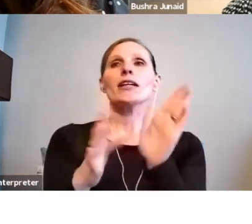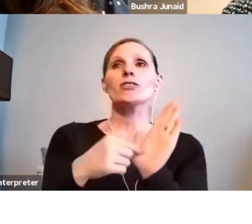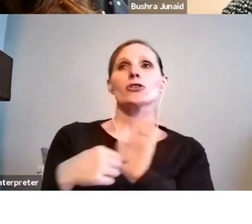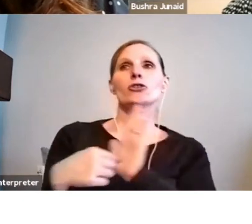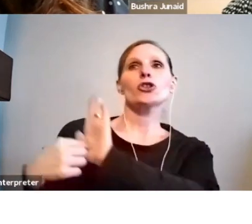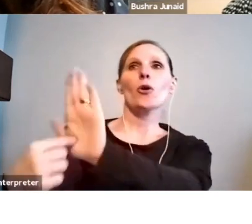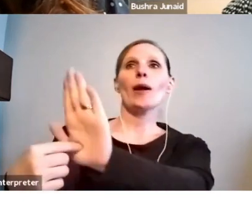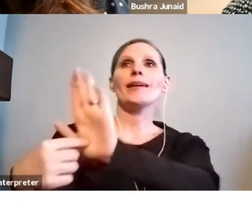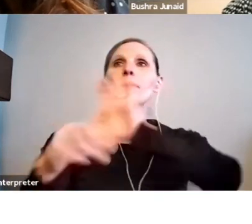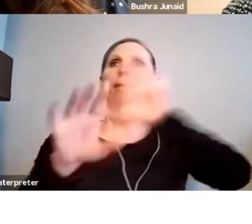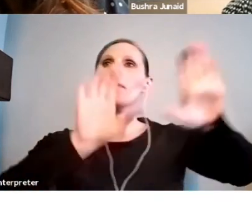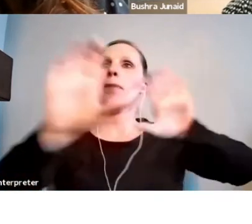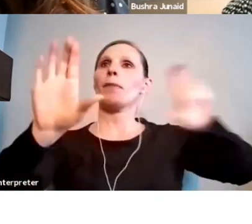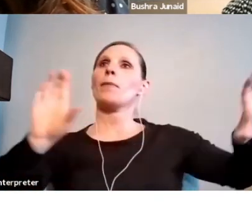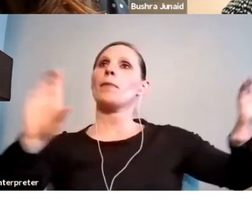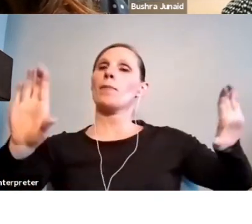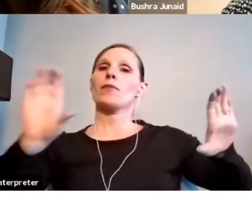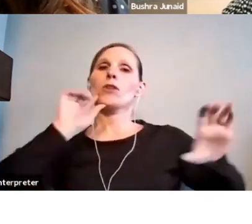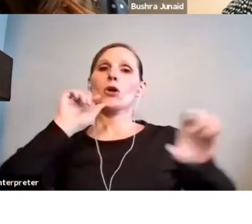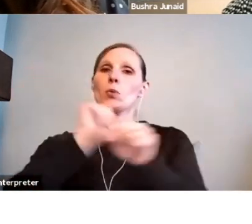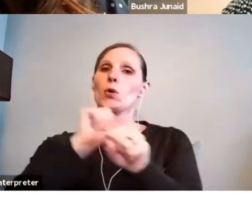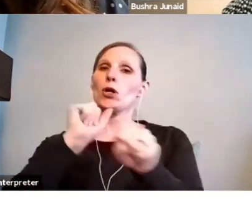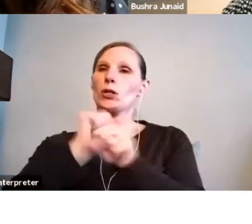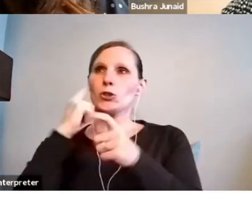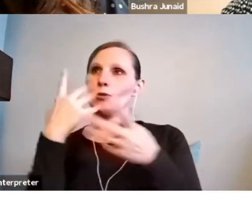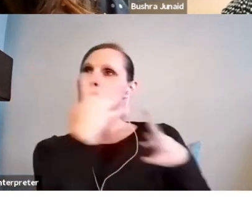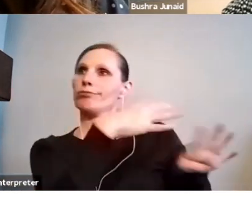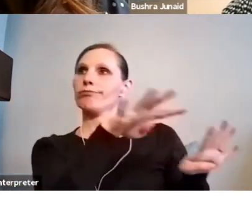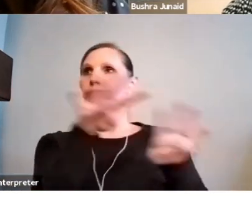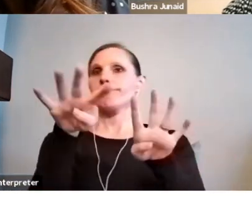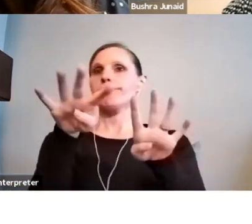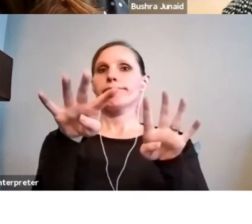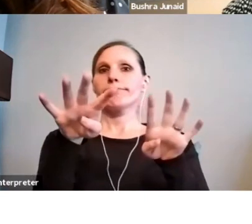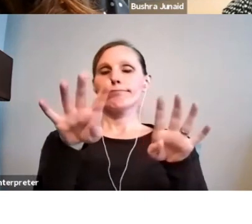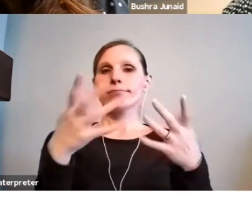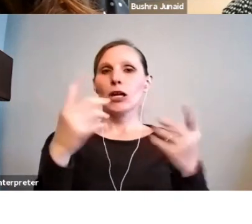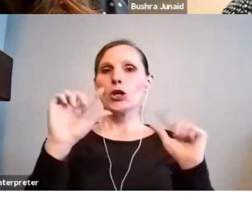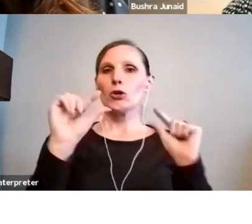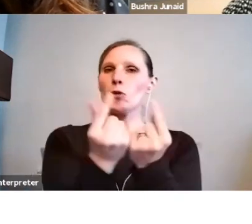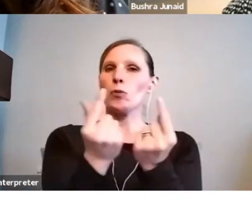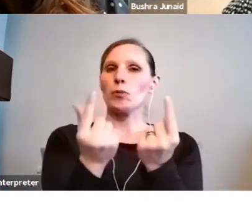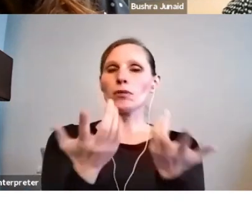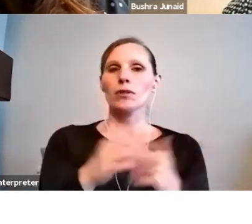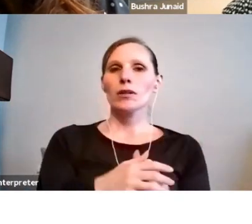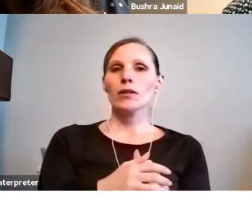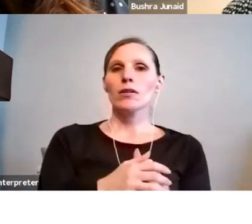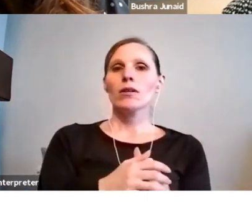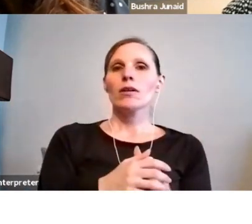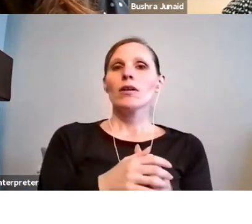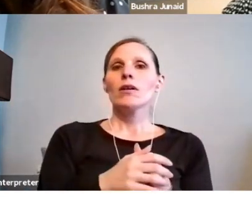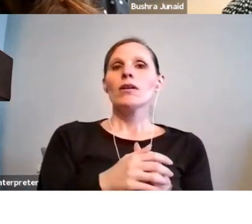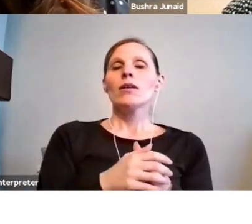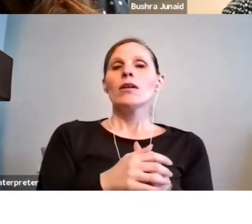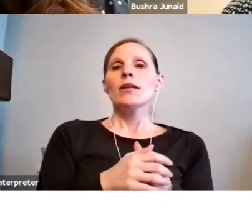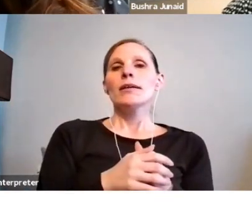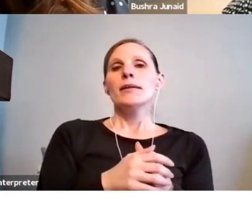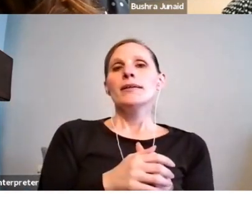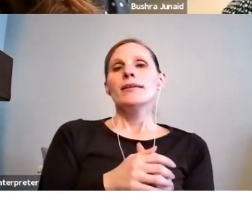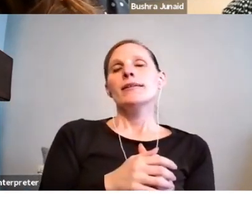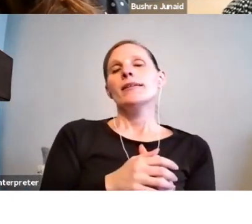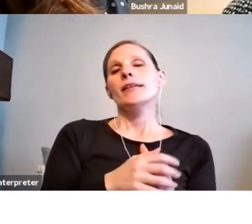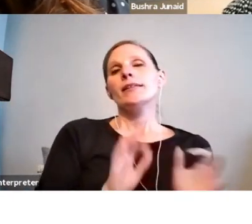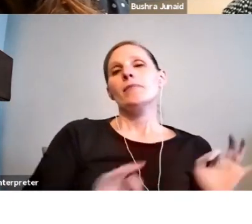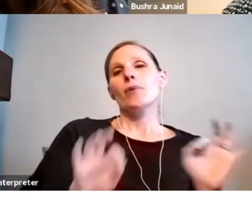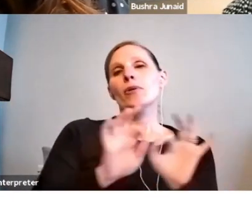work to an audience. One difference you might consider in terms of eligibility is the